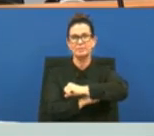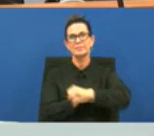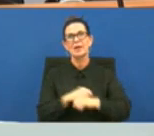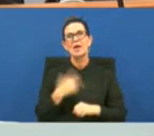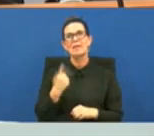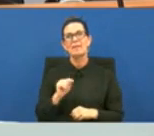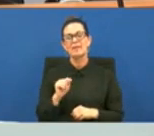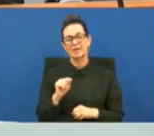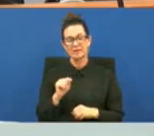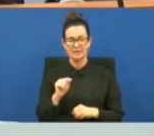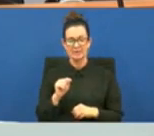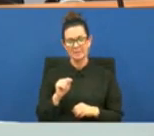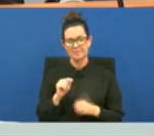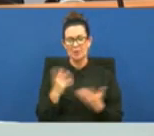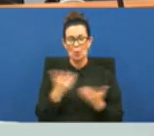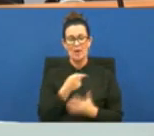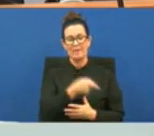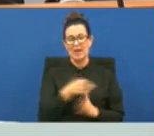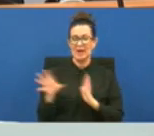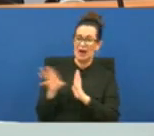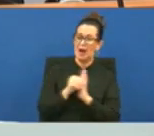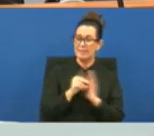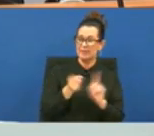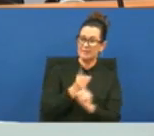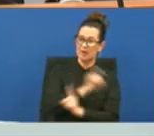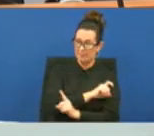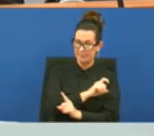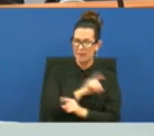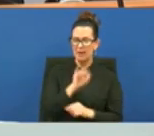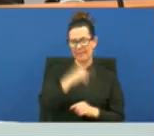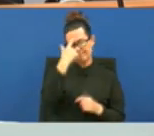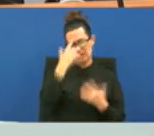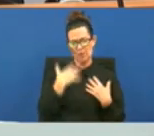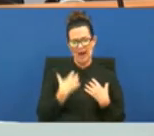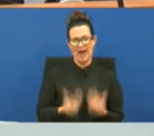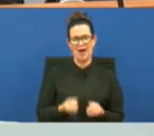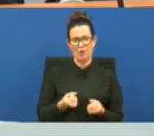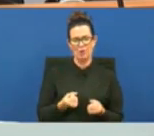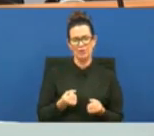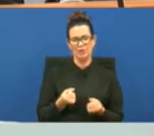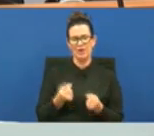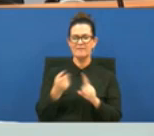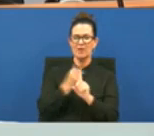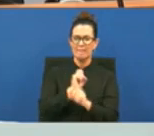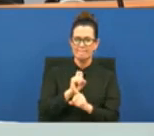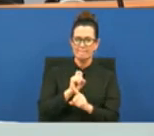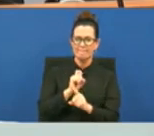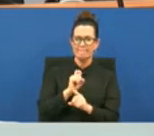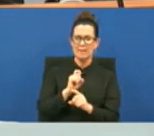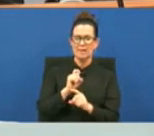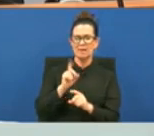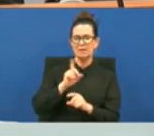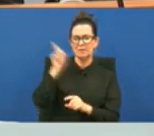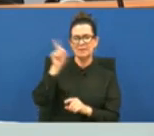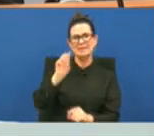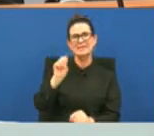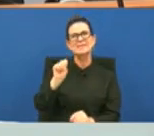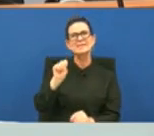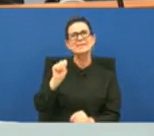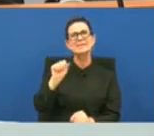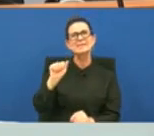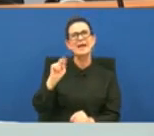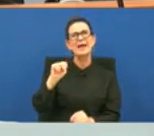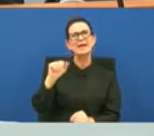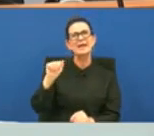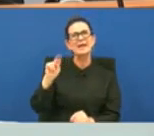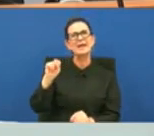model that was presented to us was a mental health model out of san antonio and so the